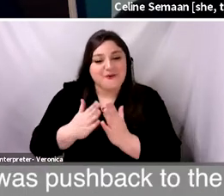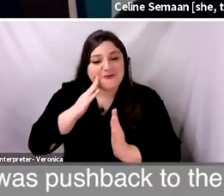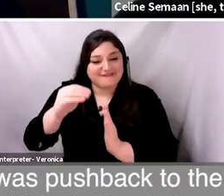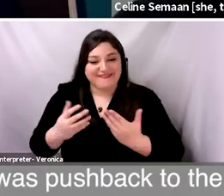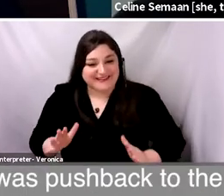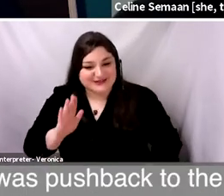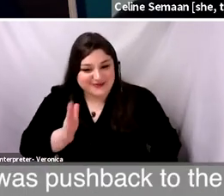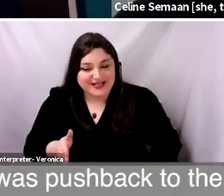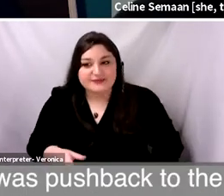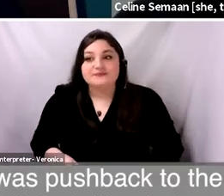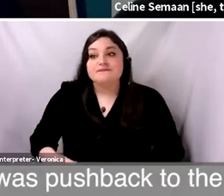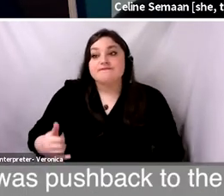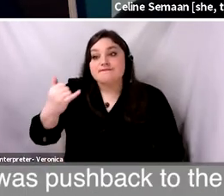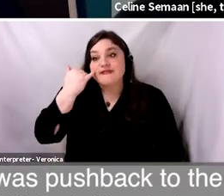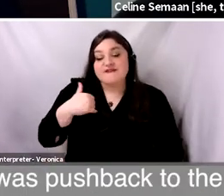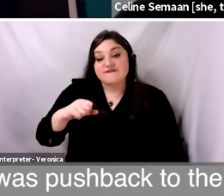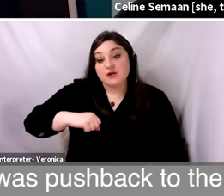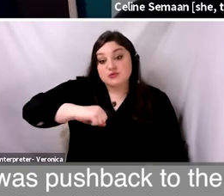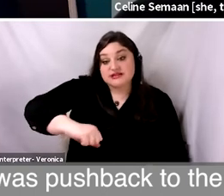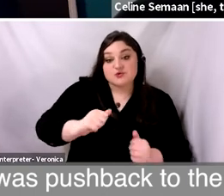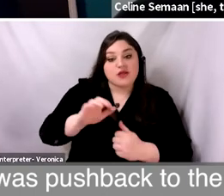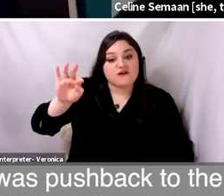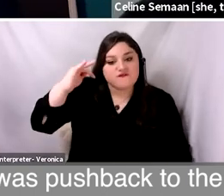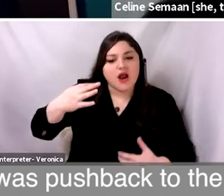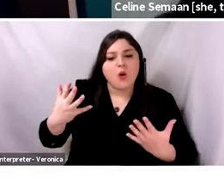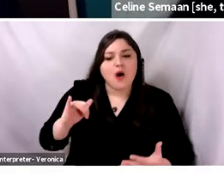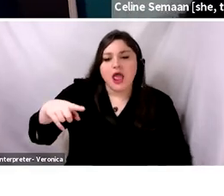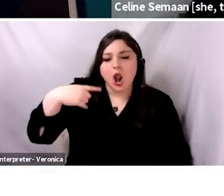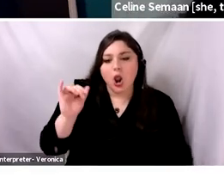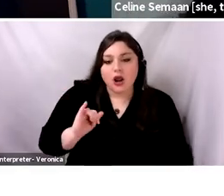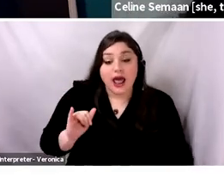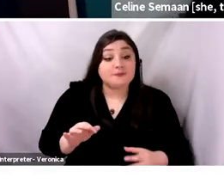If there was pushback to the French, what did it look like during this era?